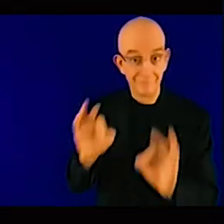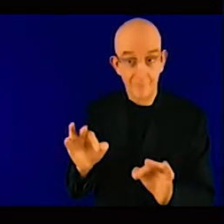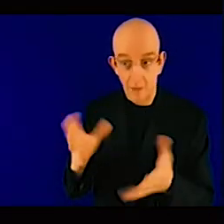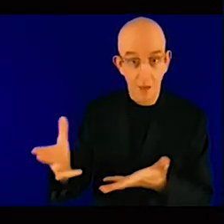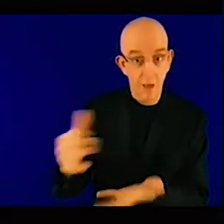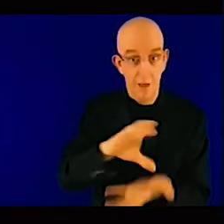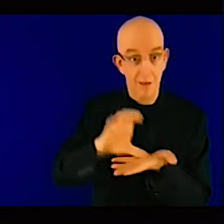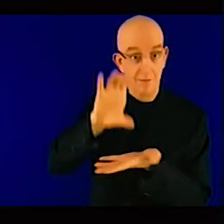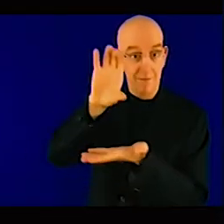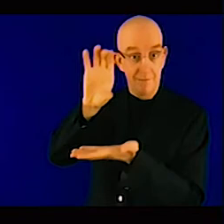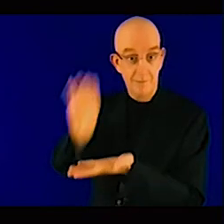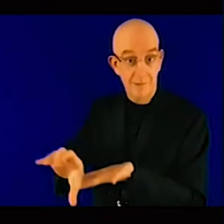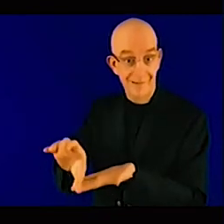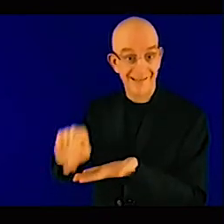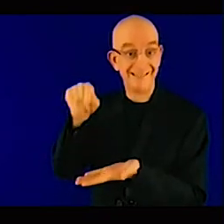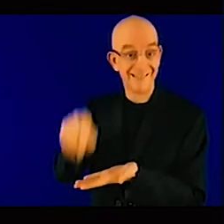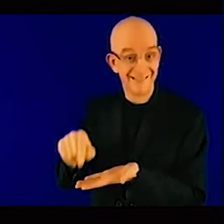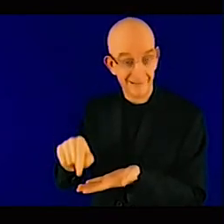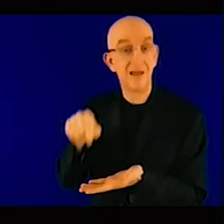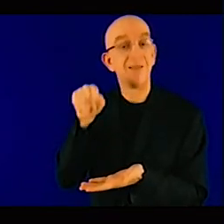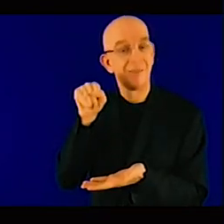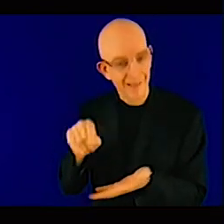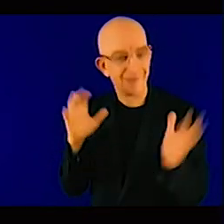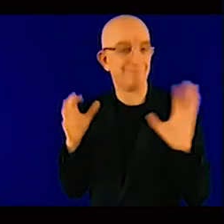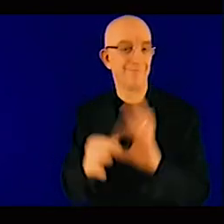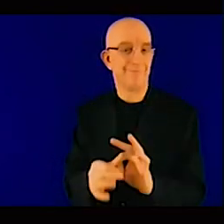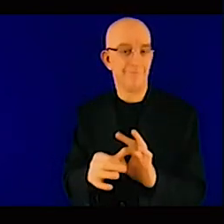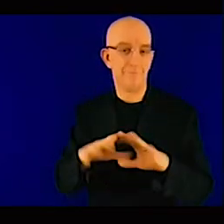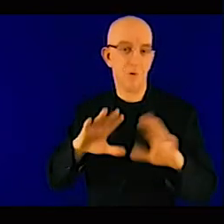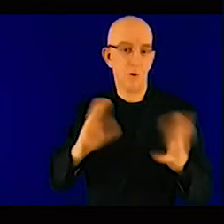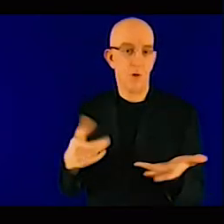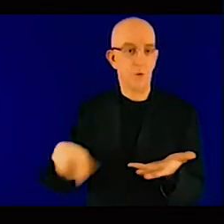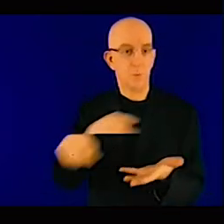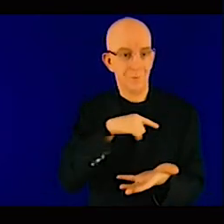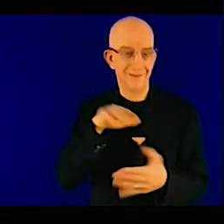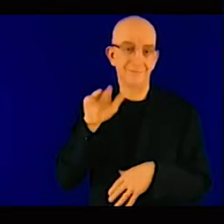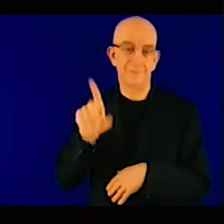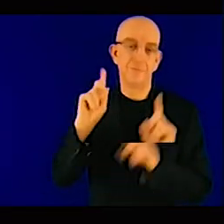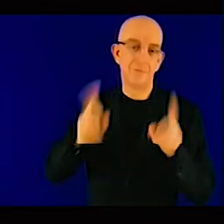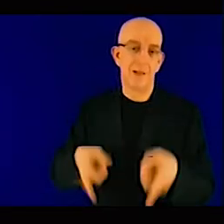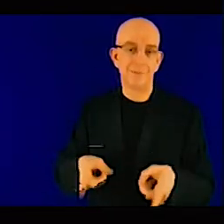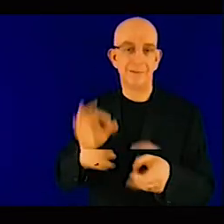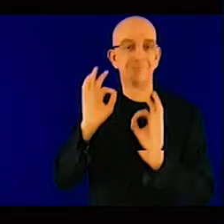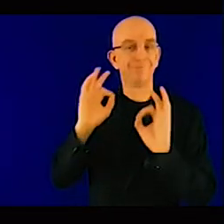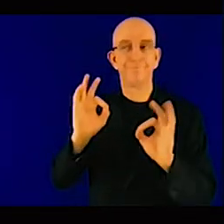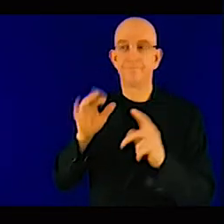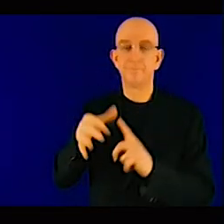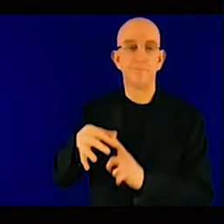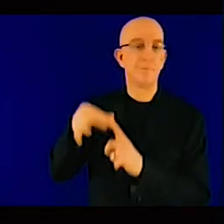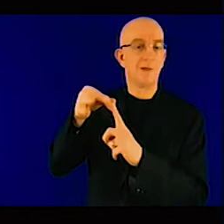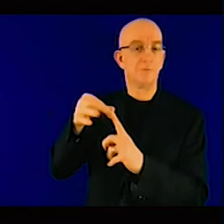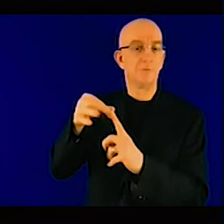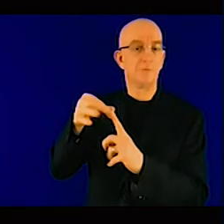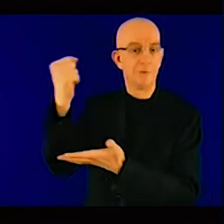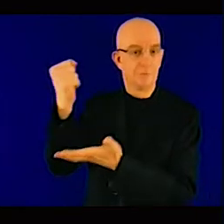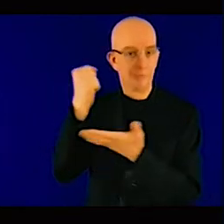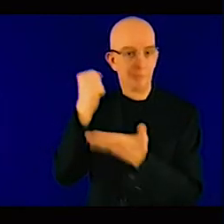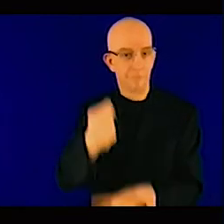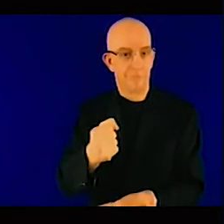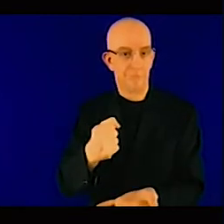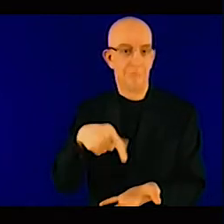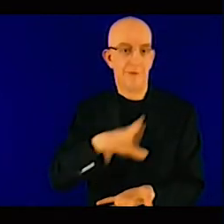double penalties, is to use this fund, first, to develop institutional capacity